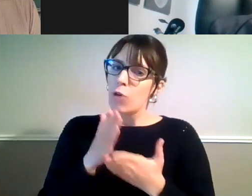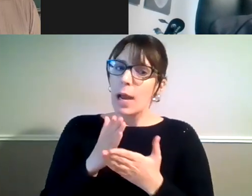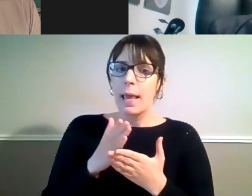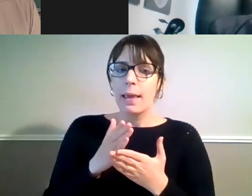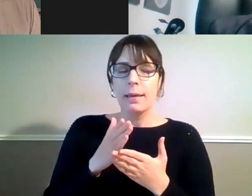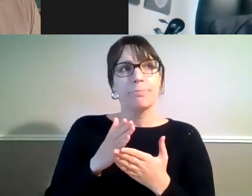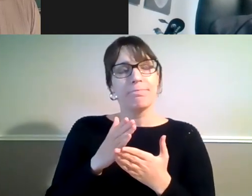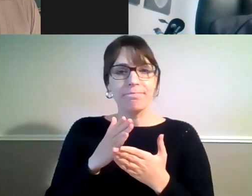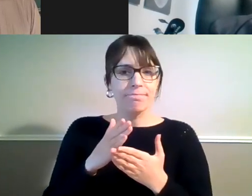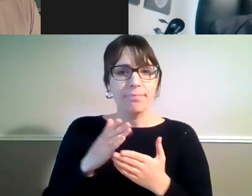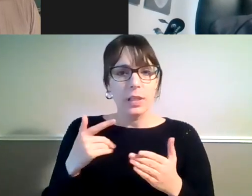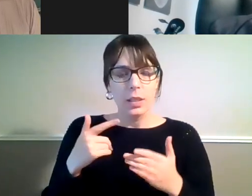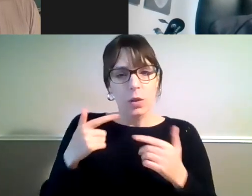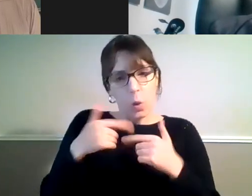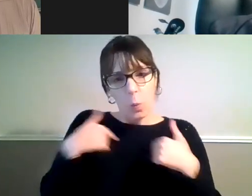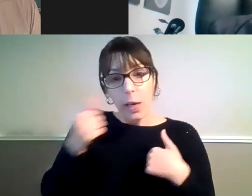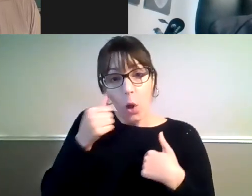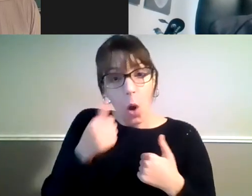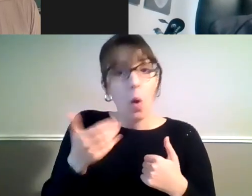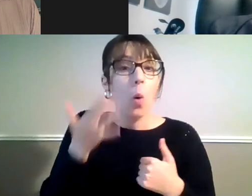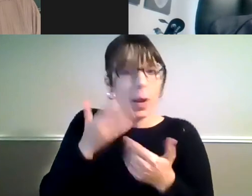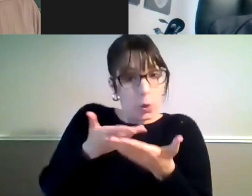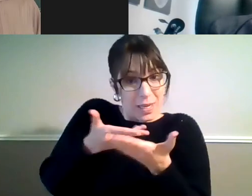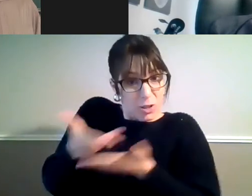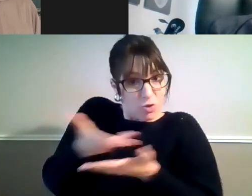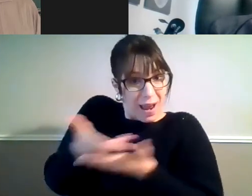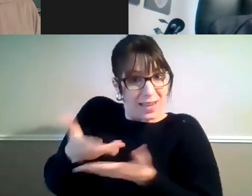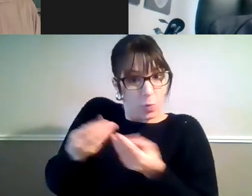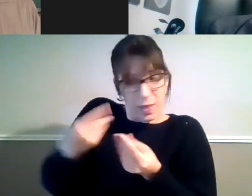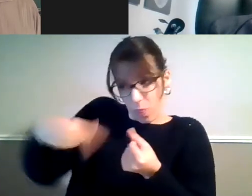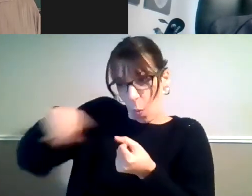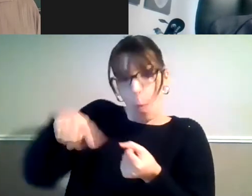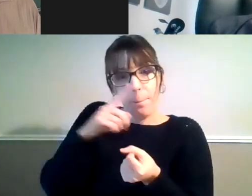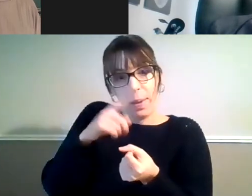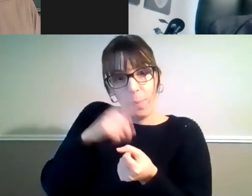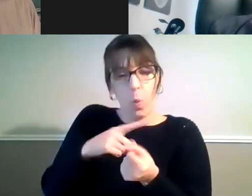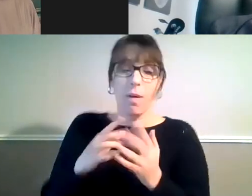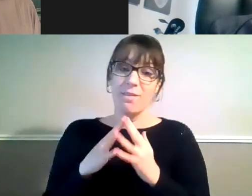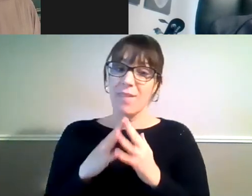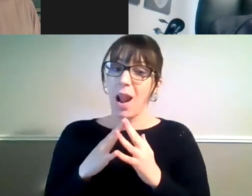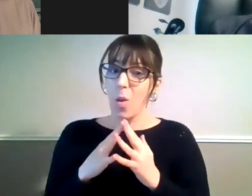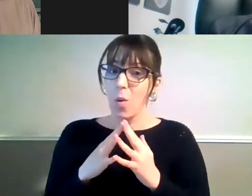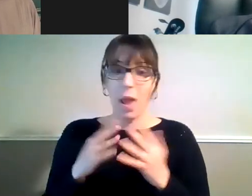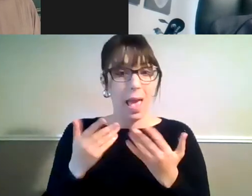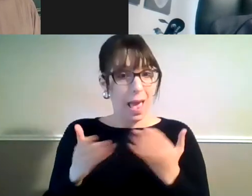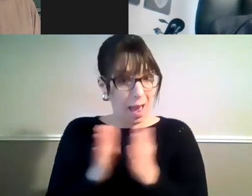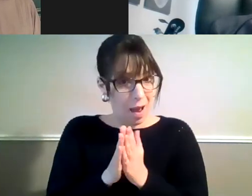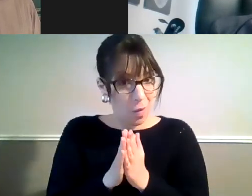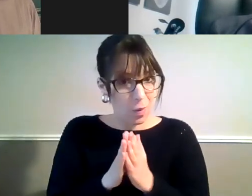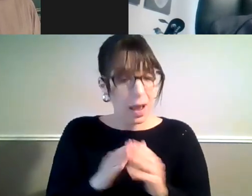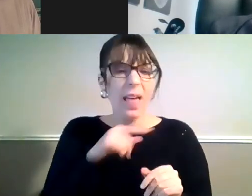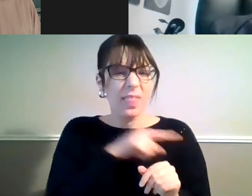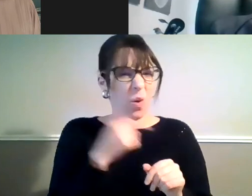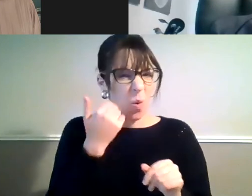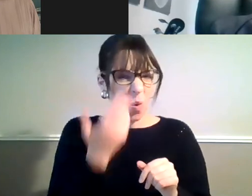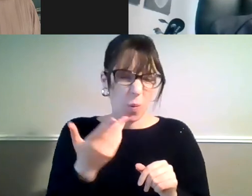is valued. And so the thing that is least valued but they receive most of are